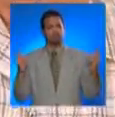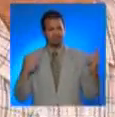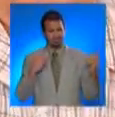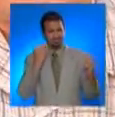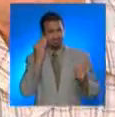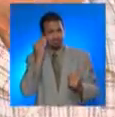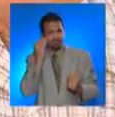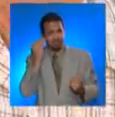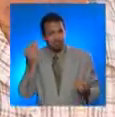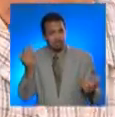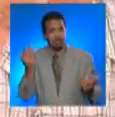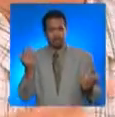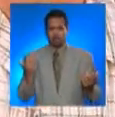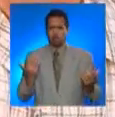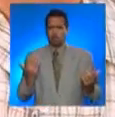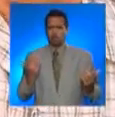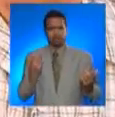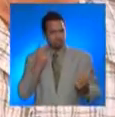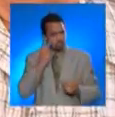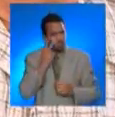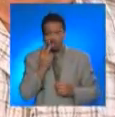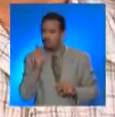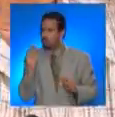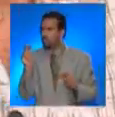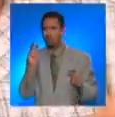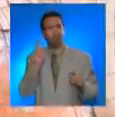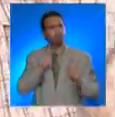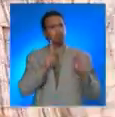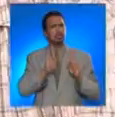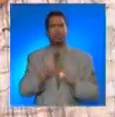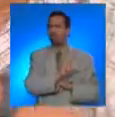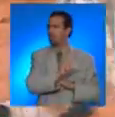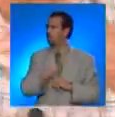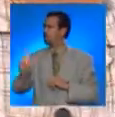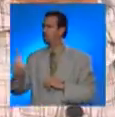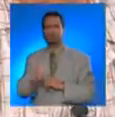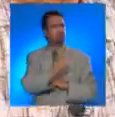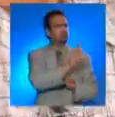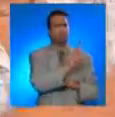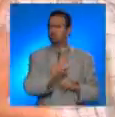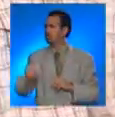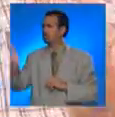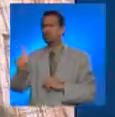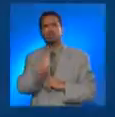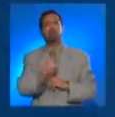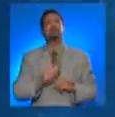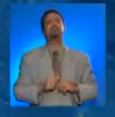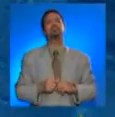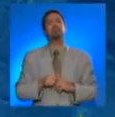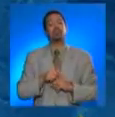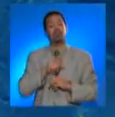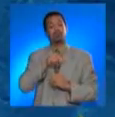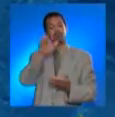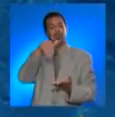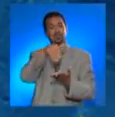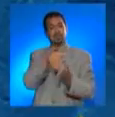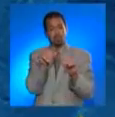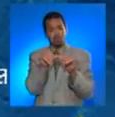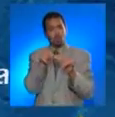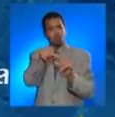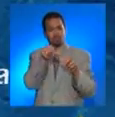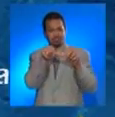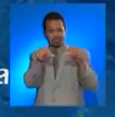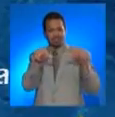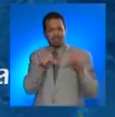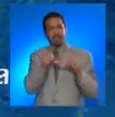Do you know what's like to see the horizon moving this way, that way, and again and again? Then, the earthquake's epicenter was